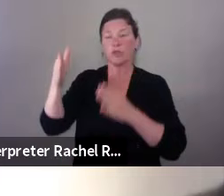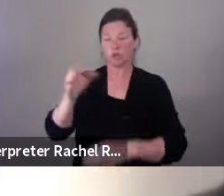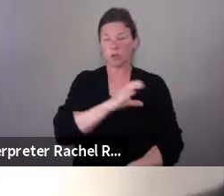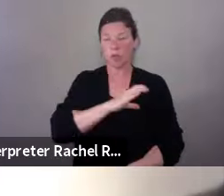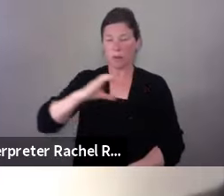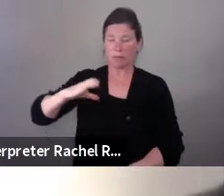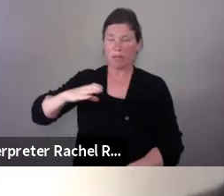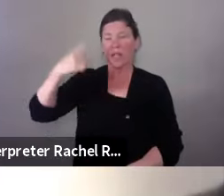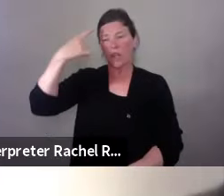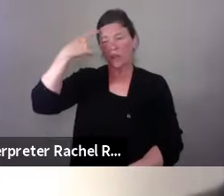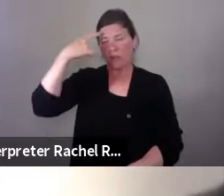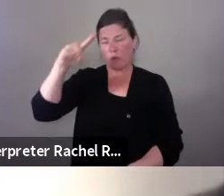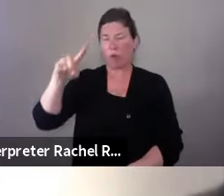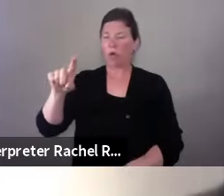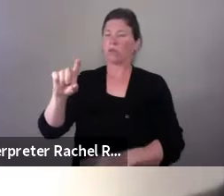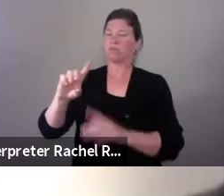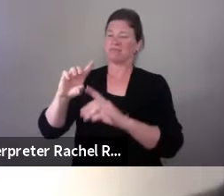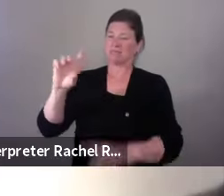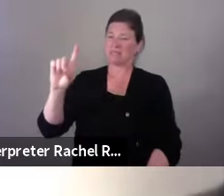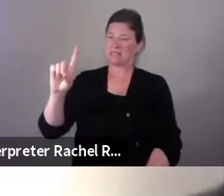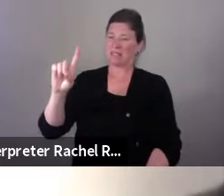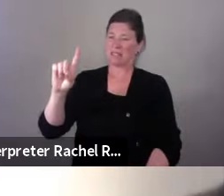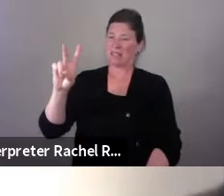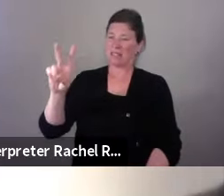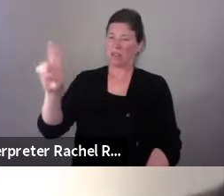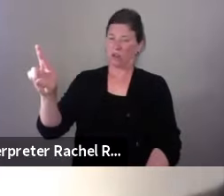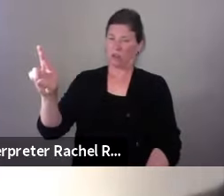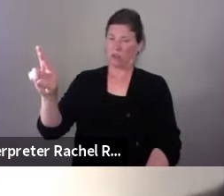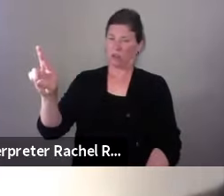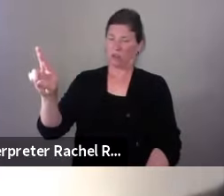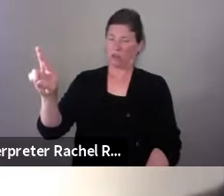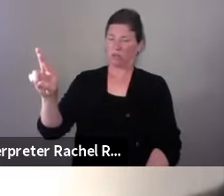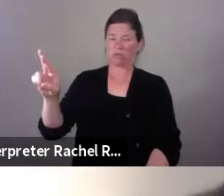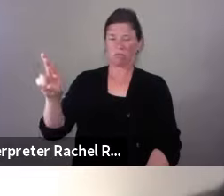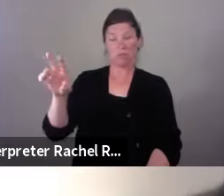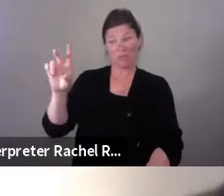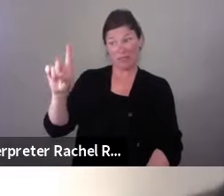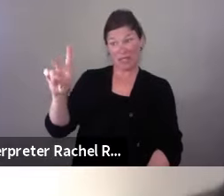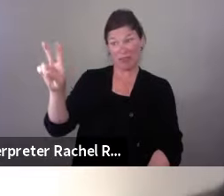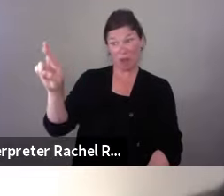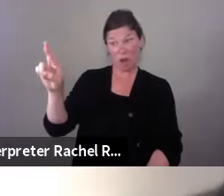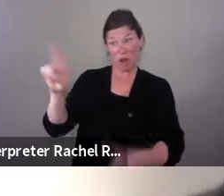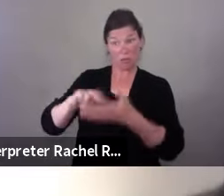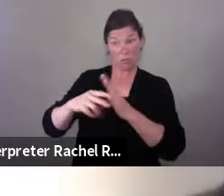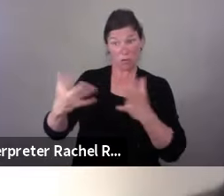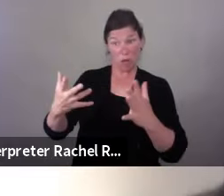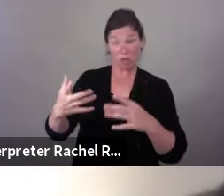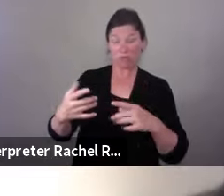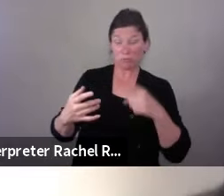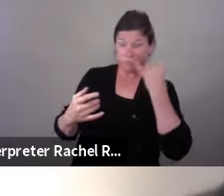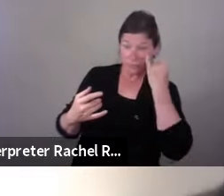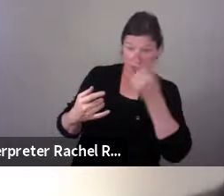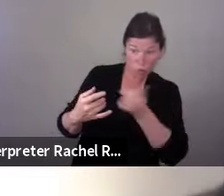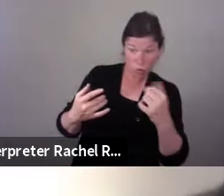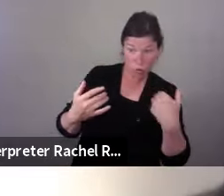Vocation and Rehabilitation. That committee's job is to make sure that people that want a job with a disability, elderly